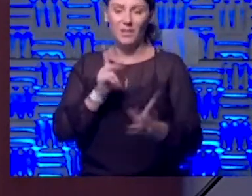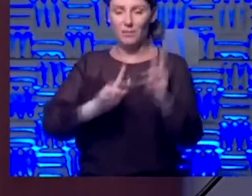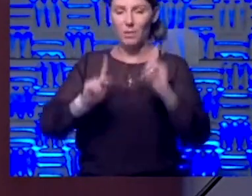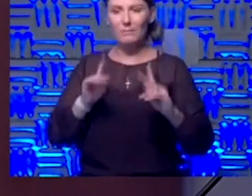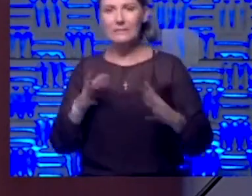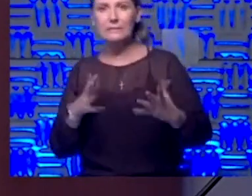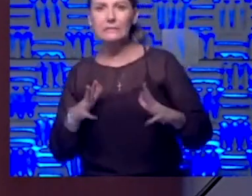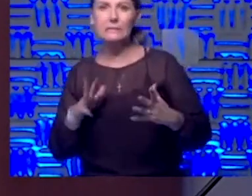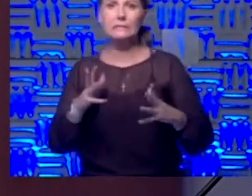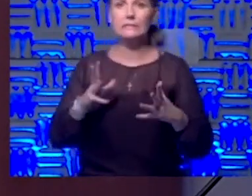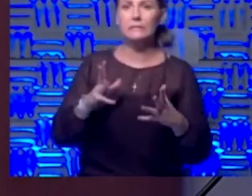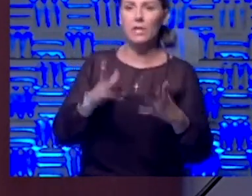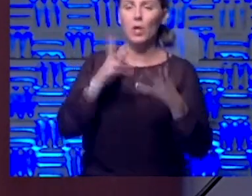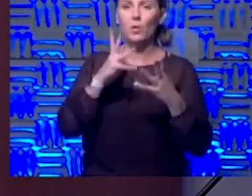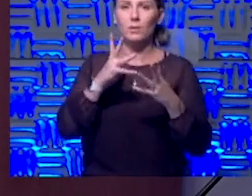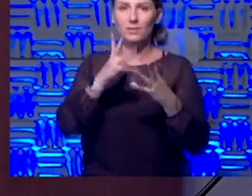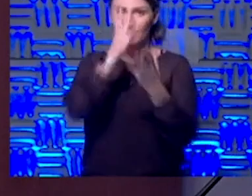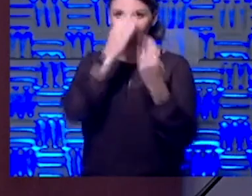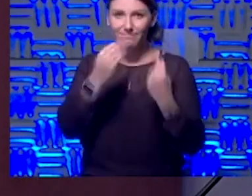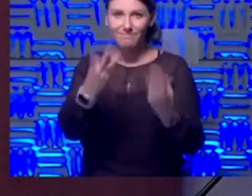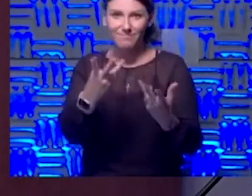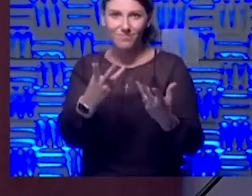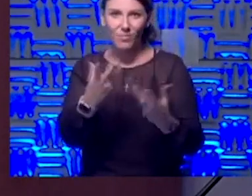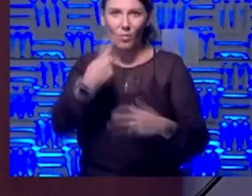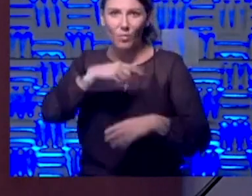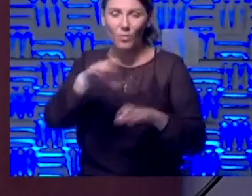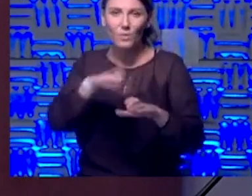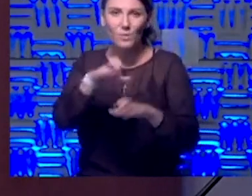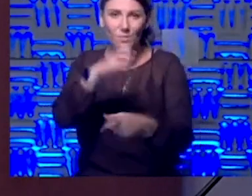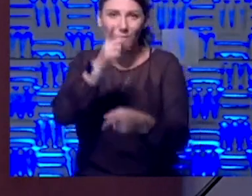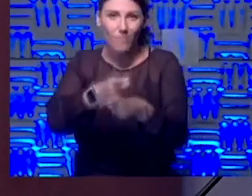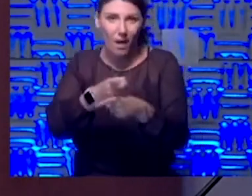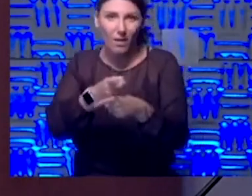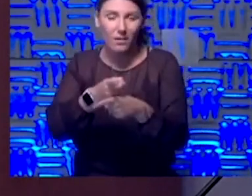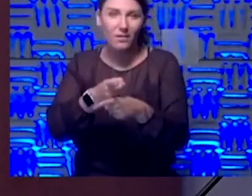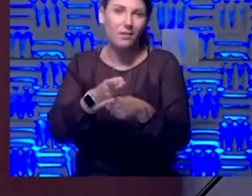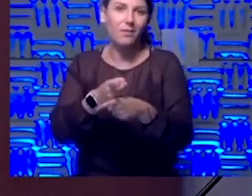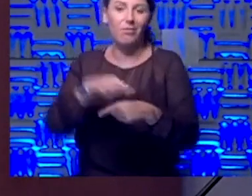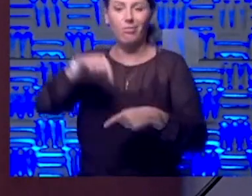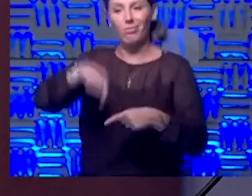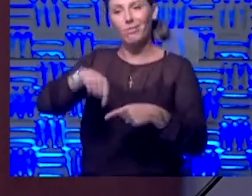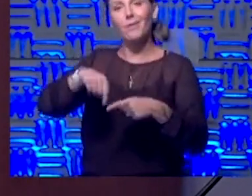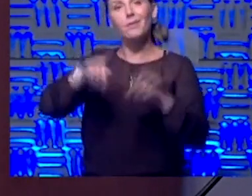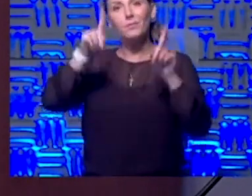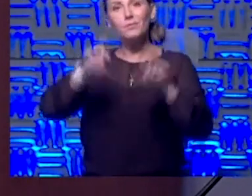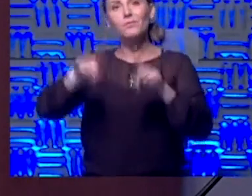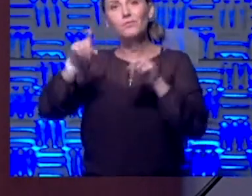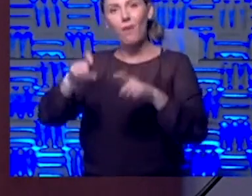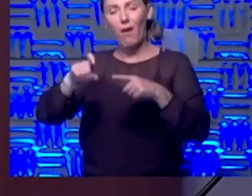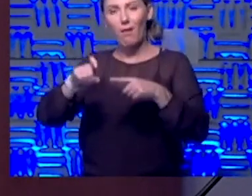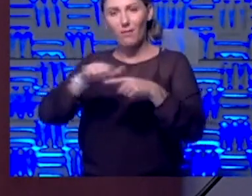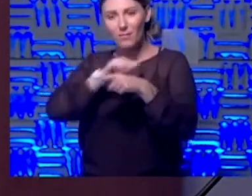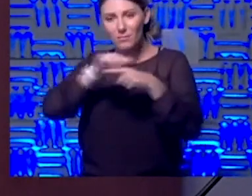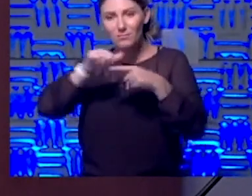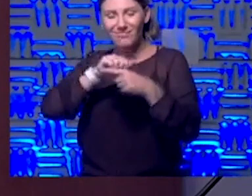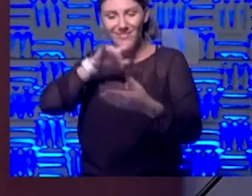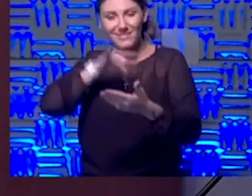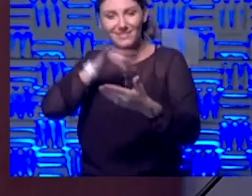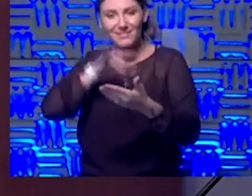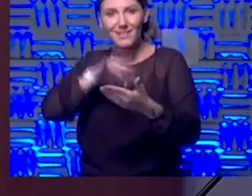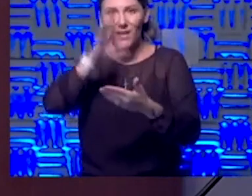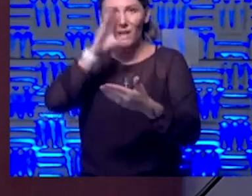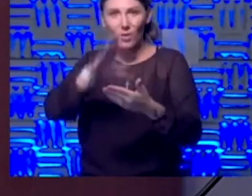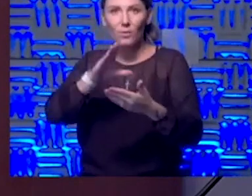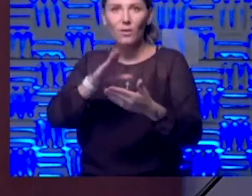there, I just want to reassure we're going to do this right. We're going to do this clinical trial the way it should be done, and we're going to let you